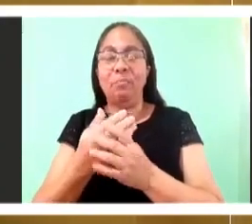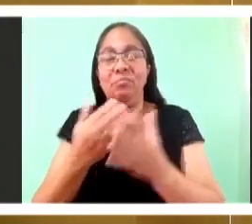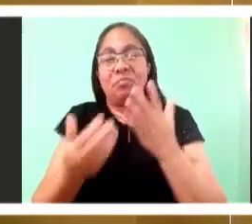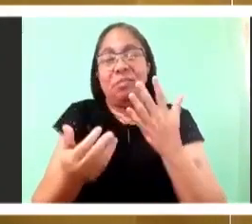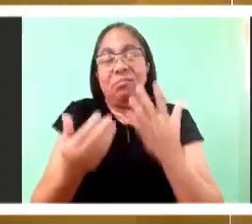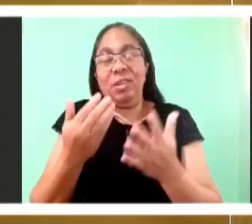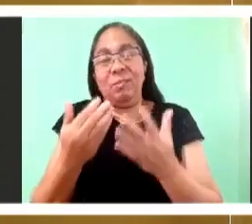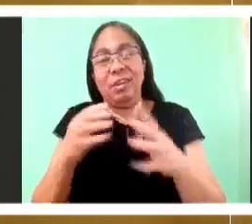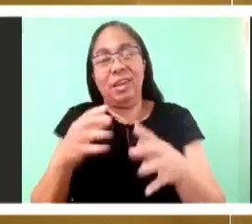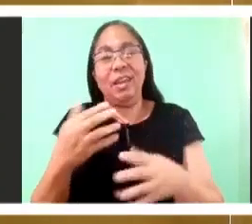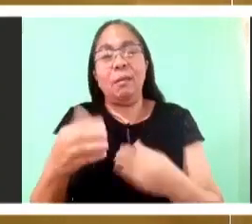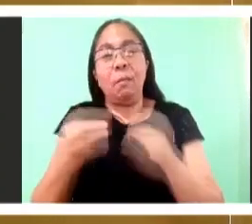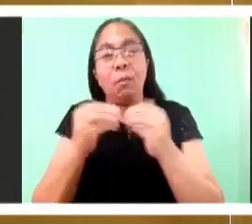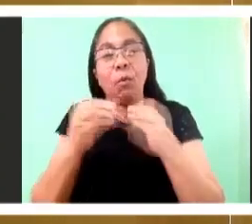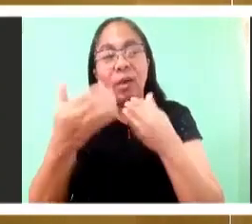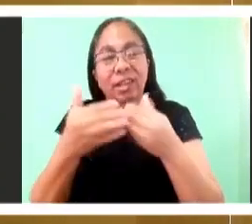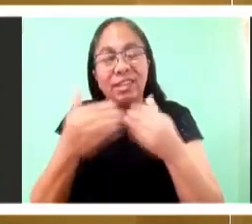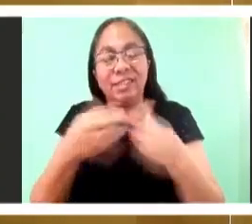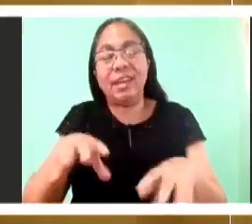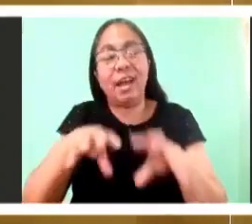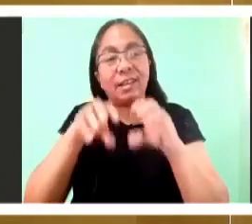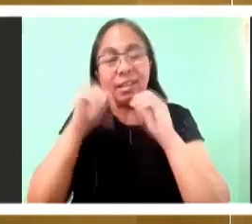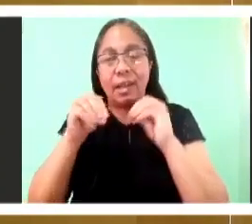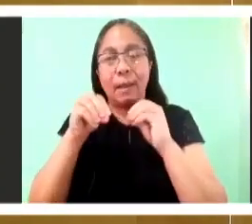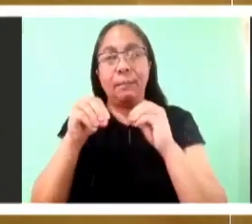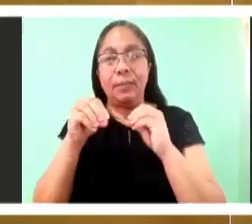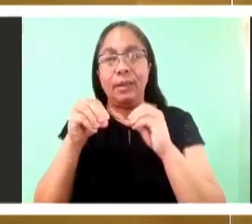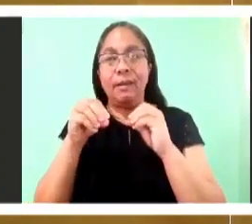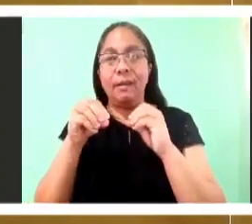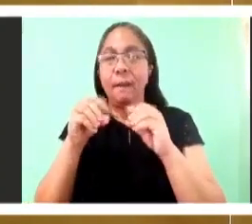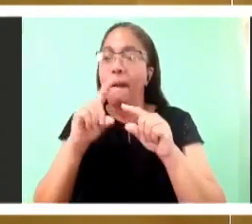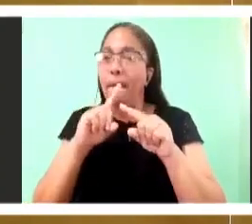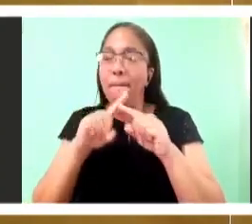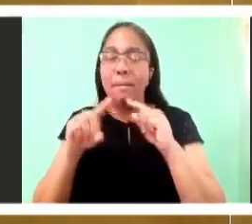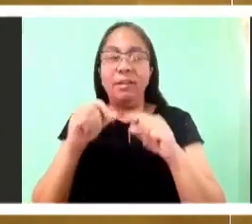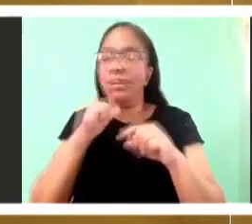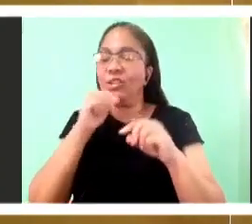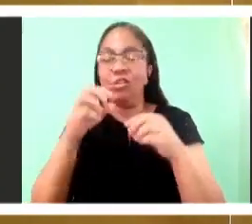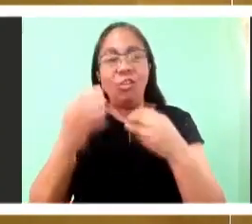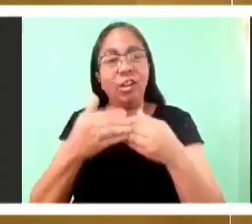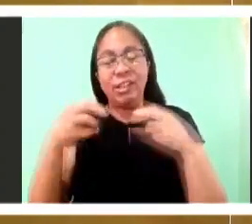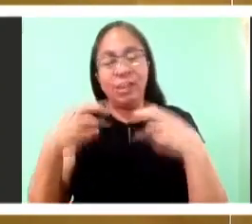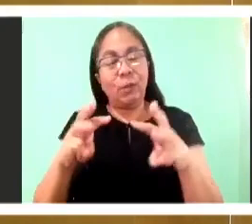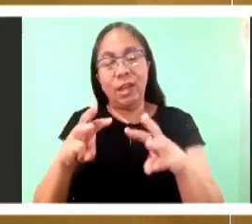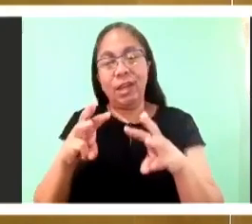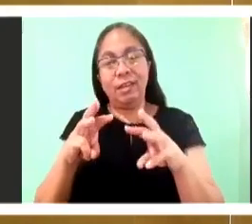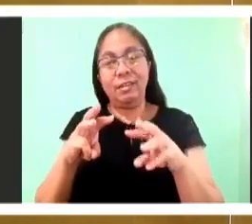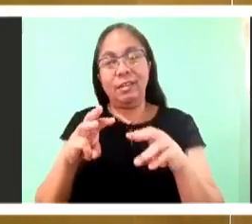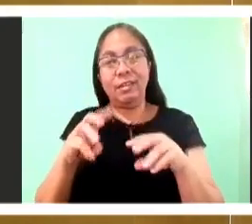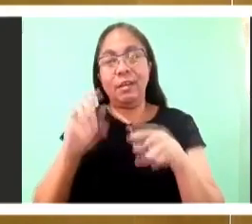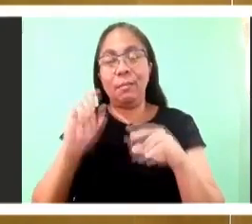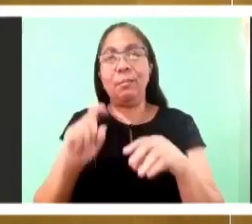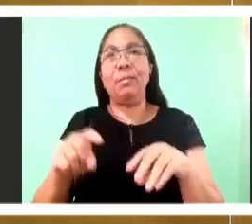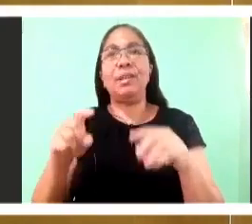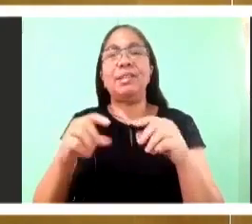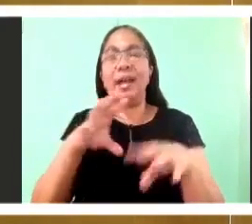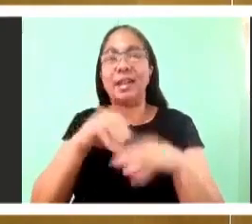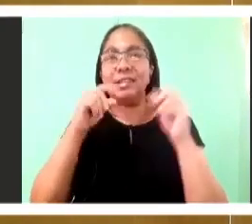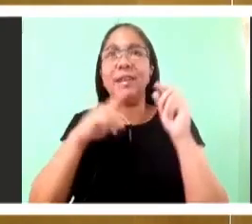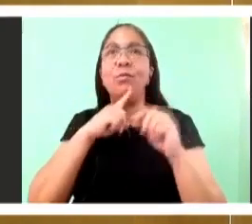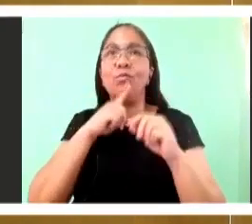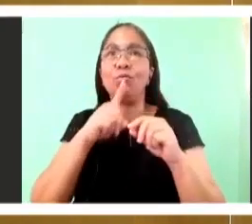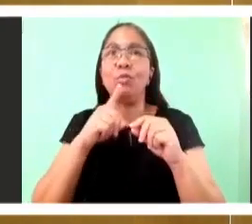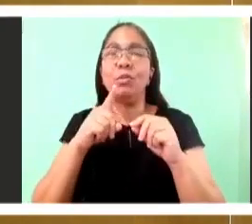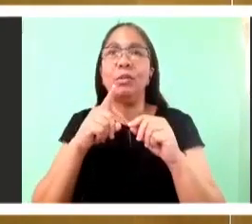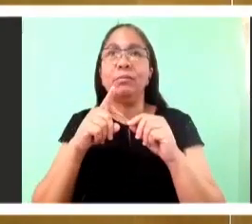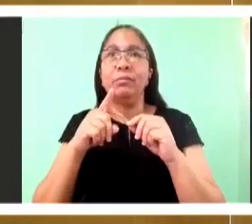have to give ourselves over to what he's saying here. So it starts by saying, after hearing his